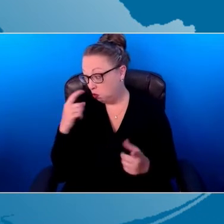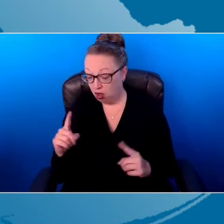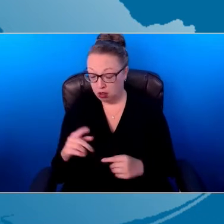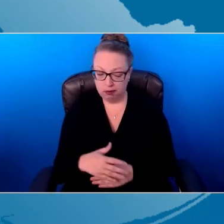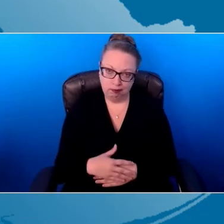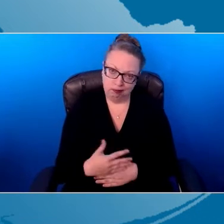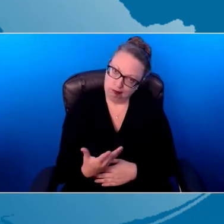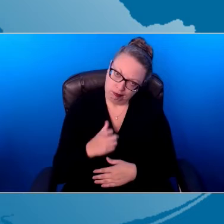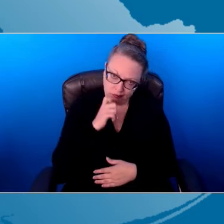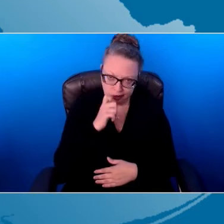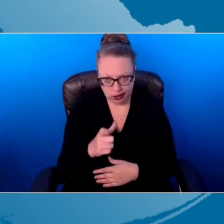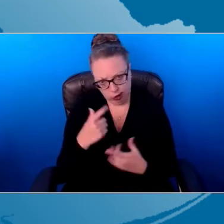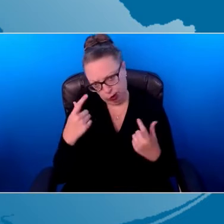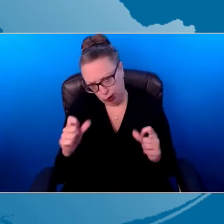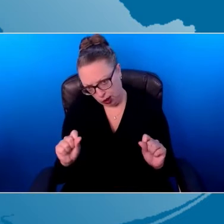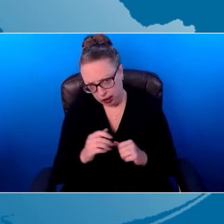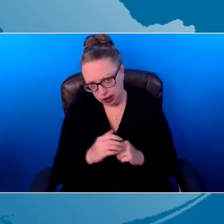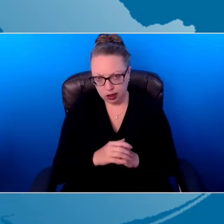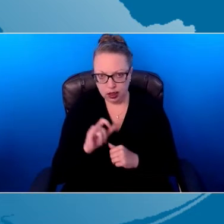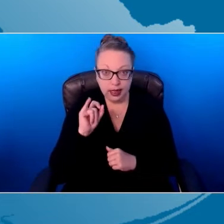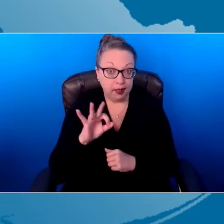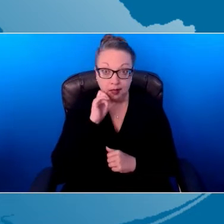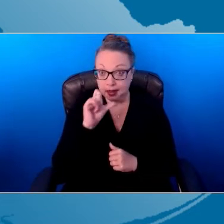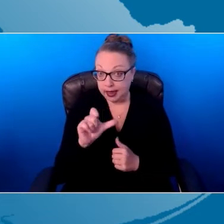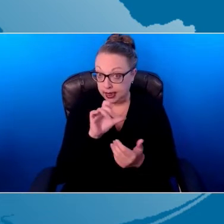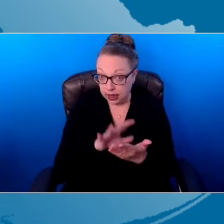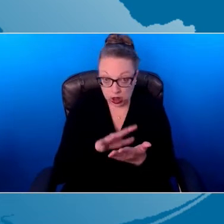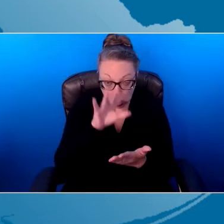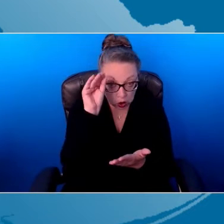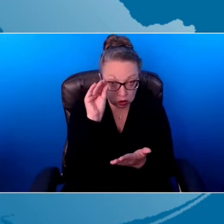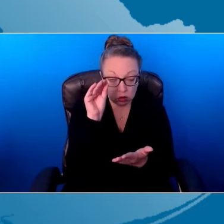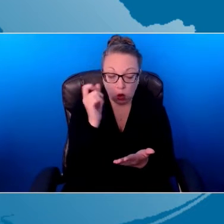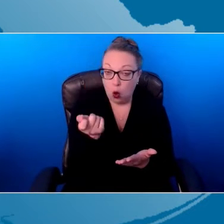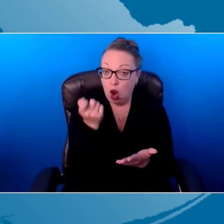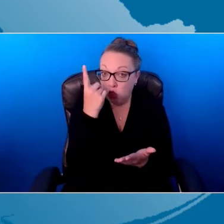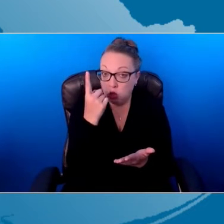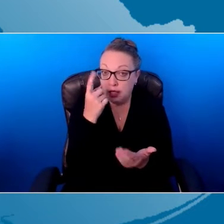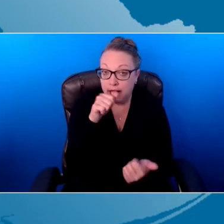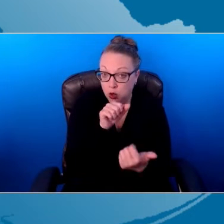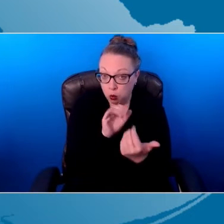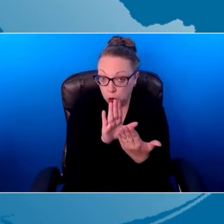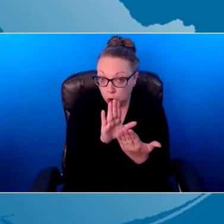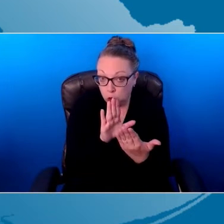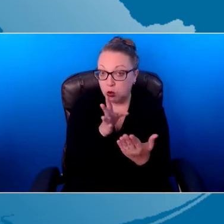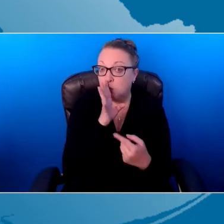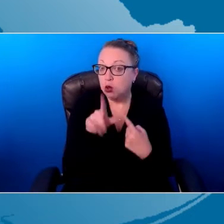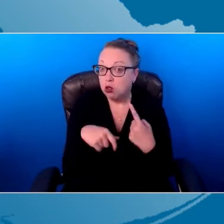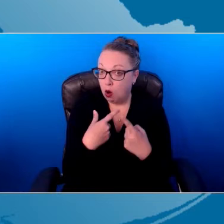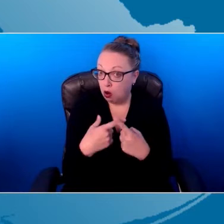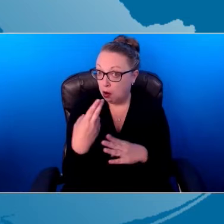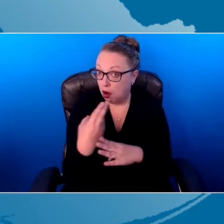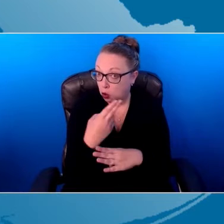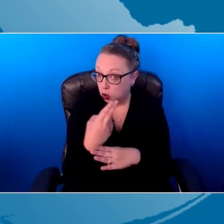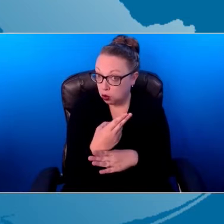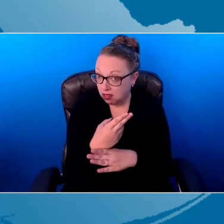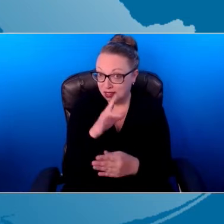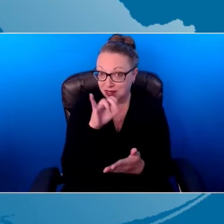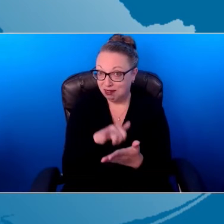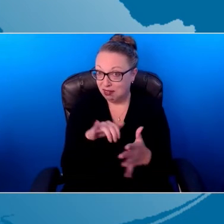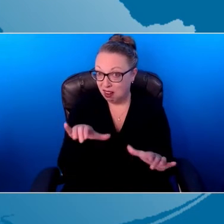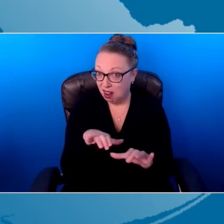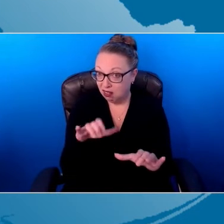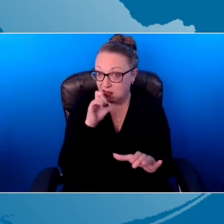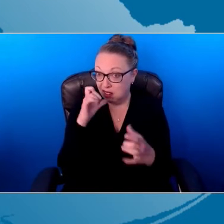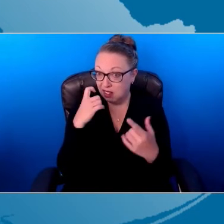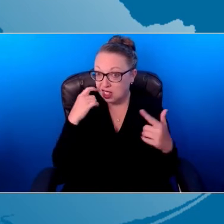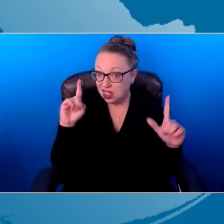If they didn't understand the strategies, or the strategies that we talked about using in that moment in that activity weren't working, then